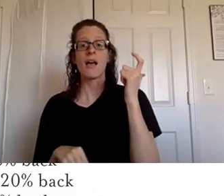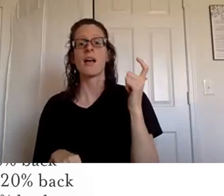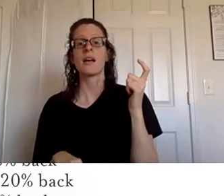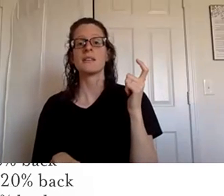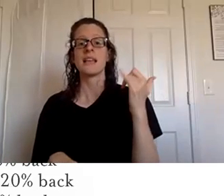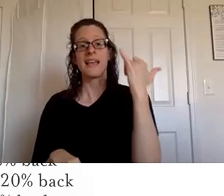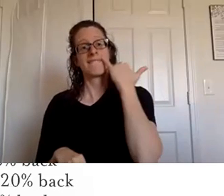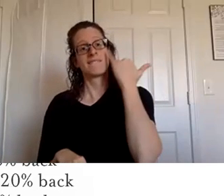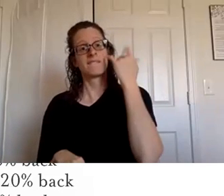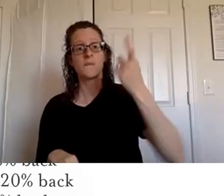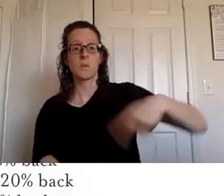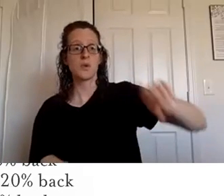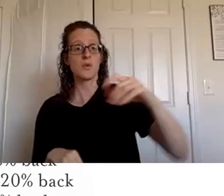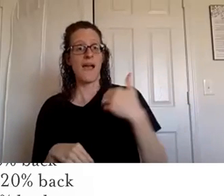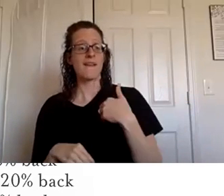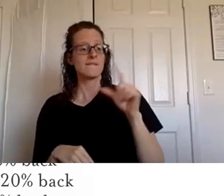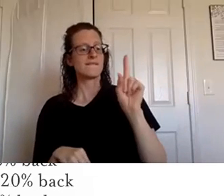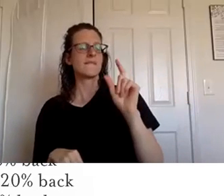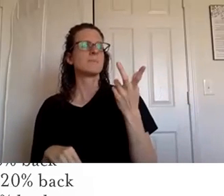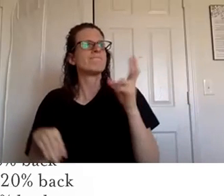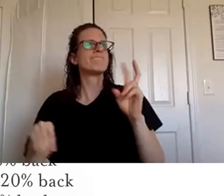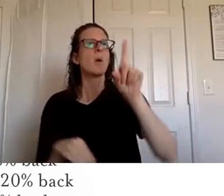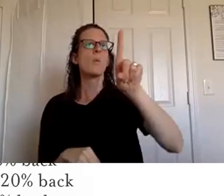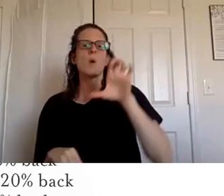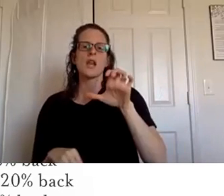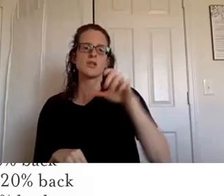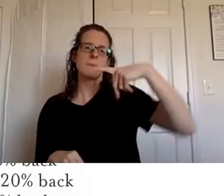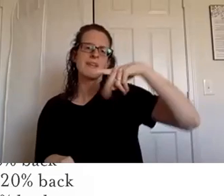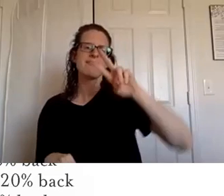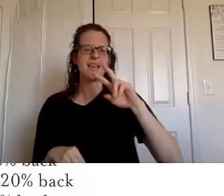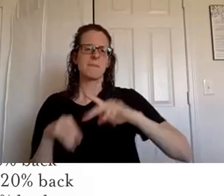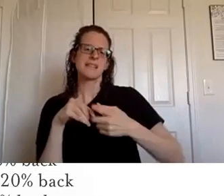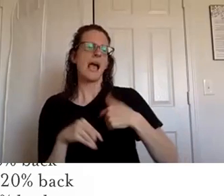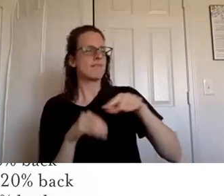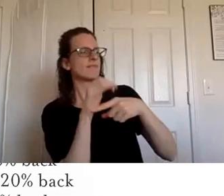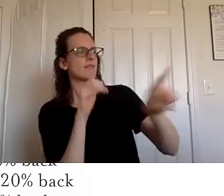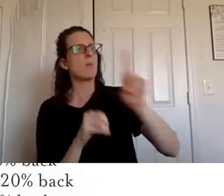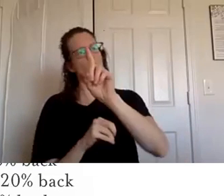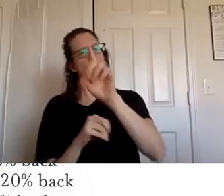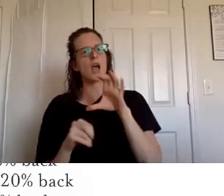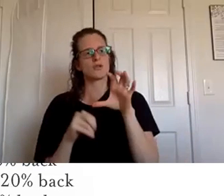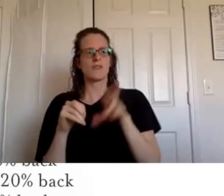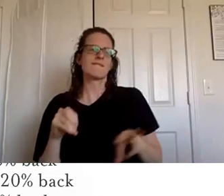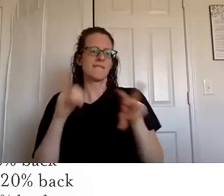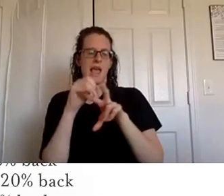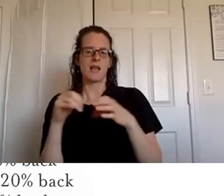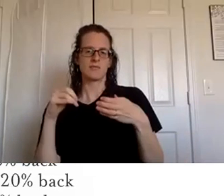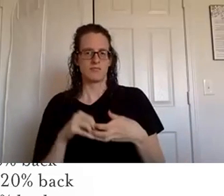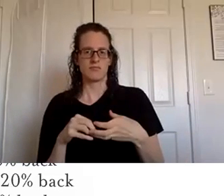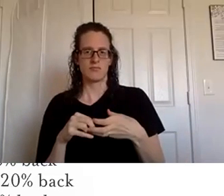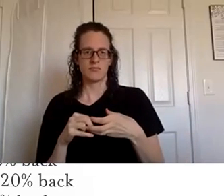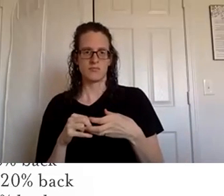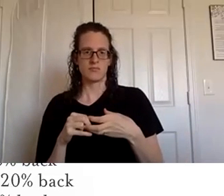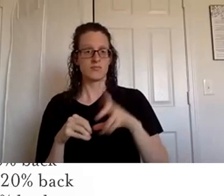have a 100 pv that volume that britney was just talking about if you have a 100 pv a center